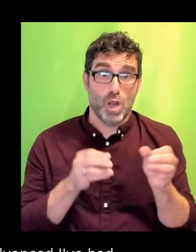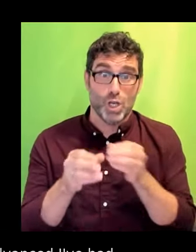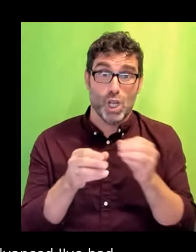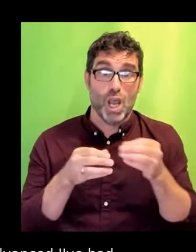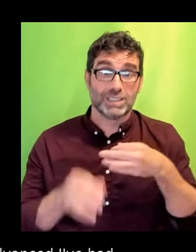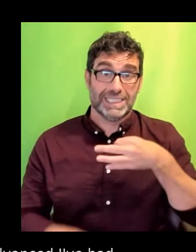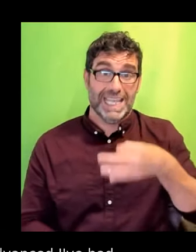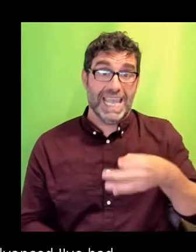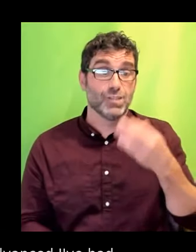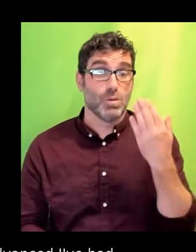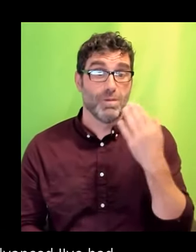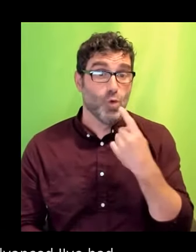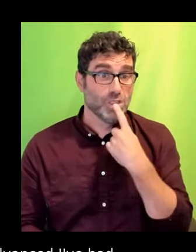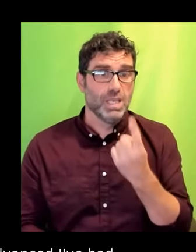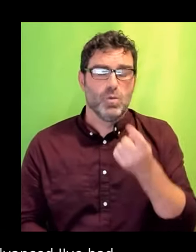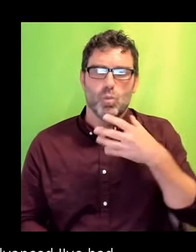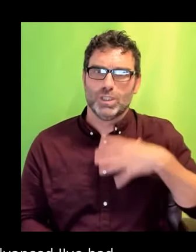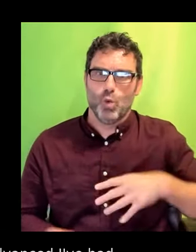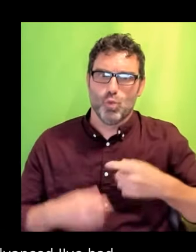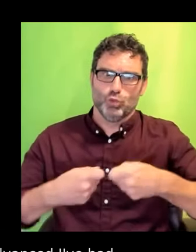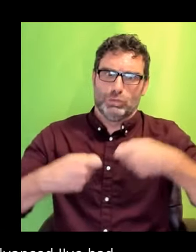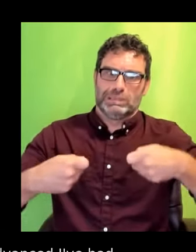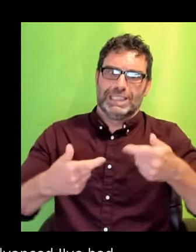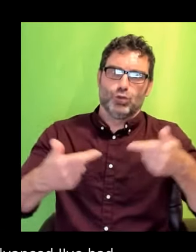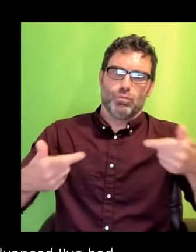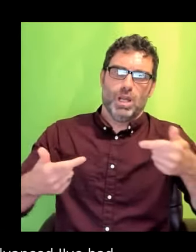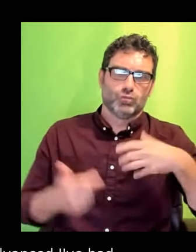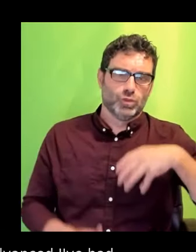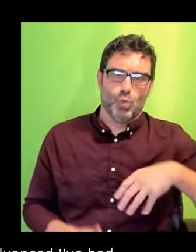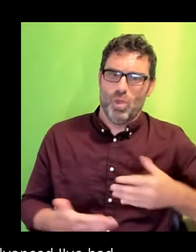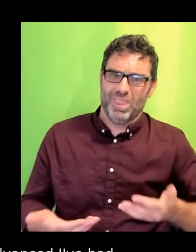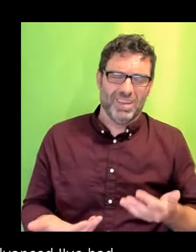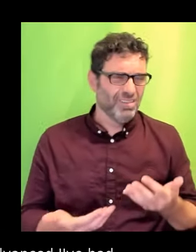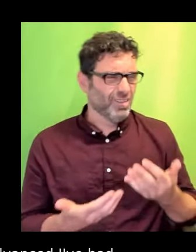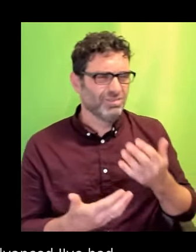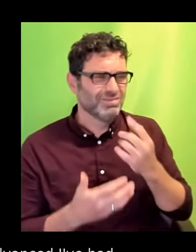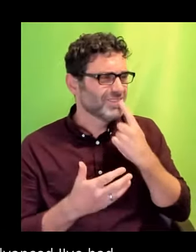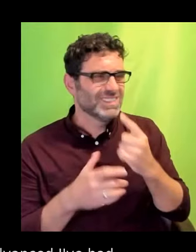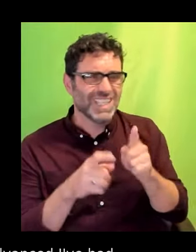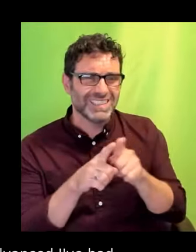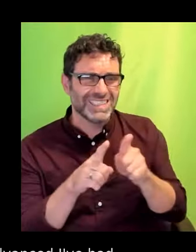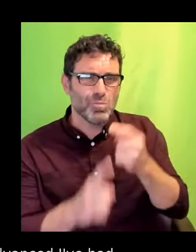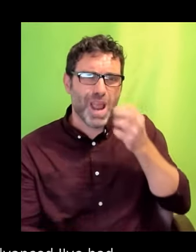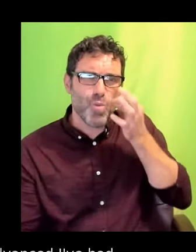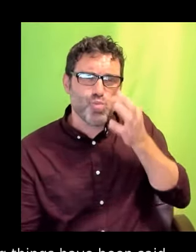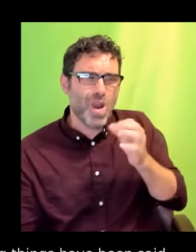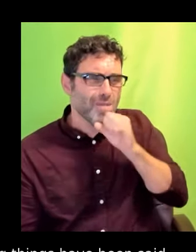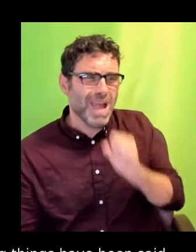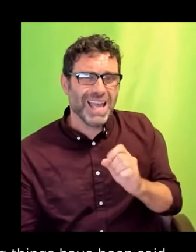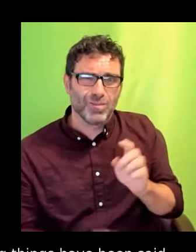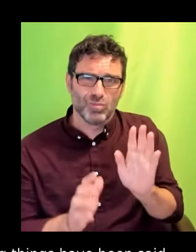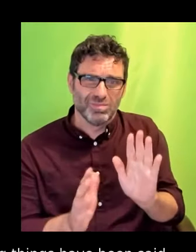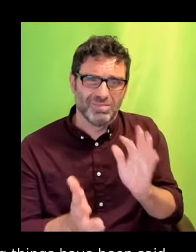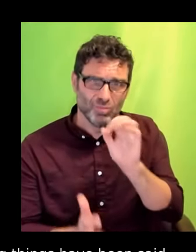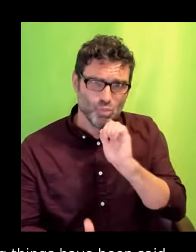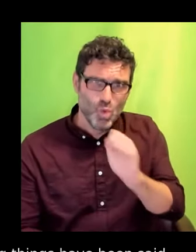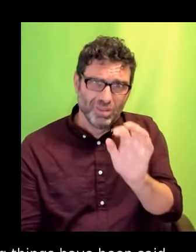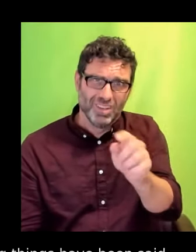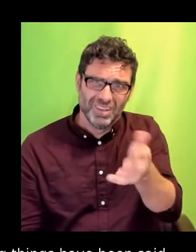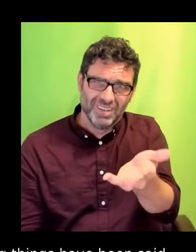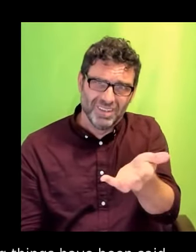overextend them. Would you ever say that about a white man? Would you say that about anyone but disabled talent?